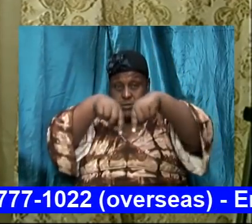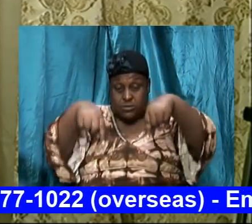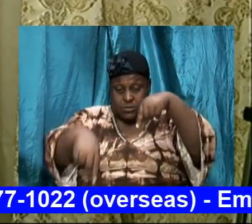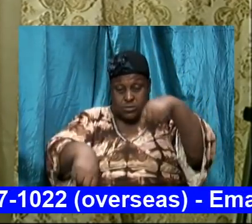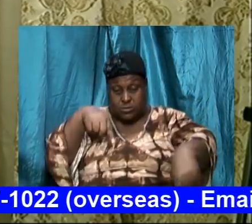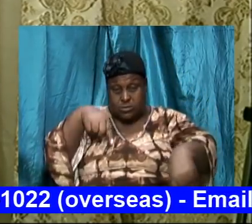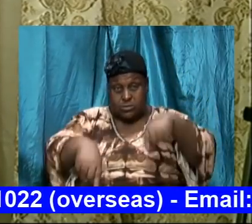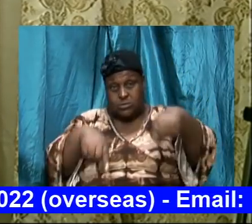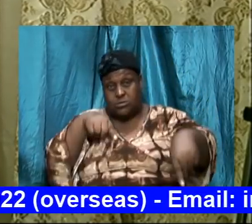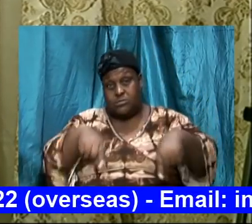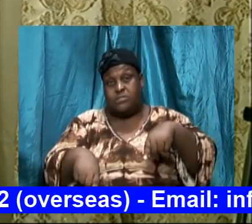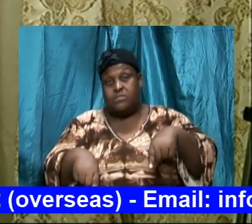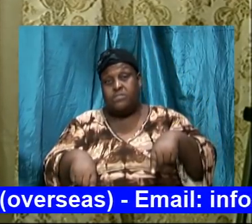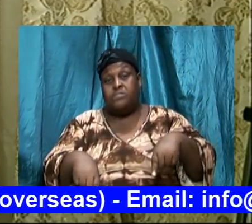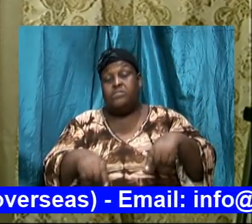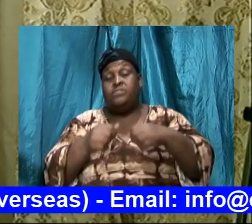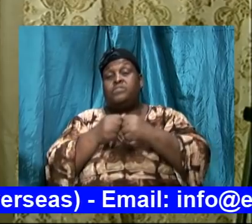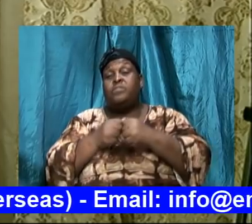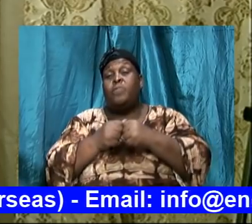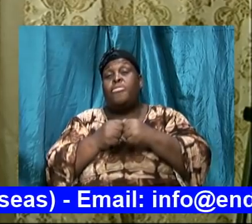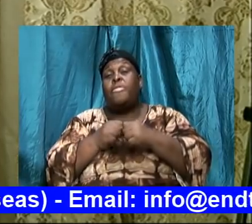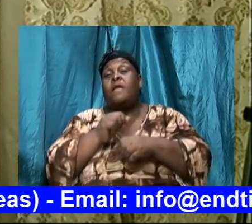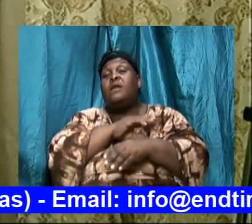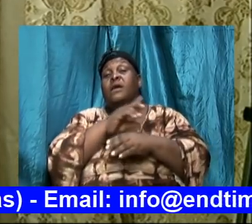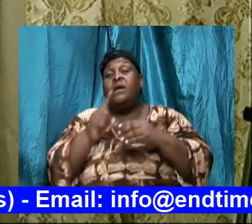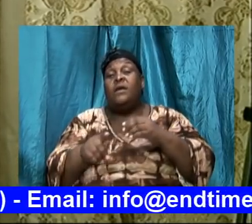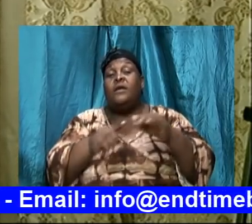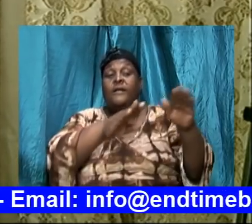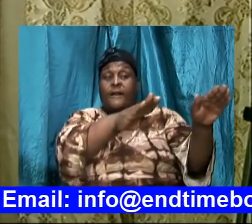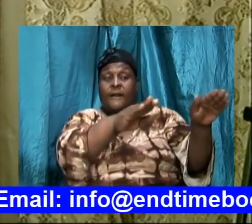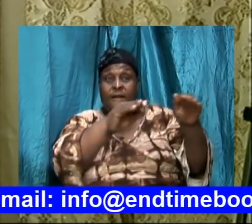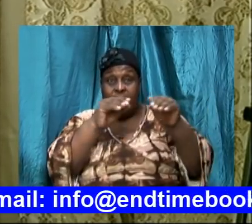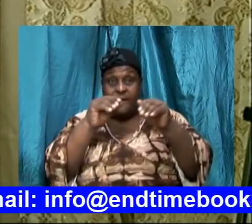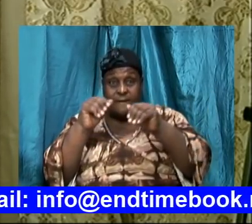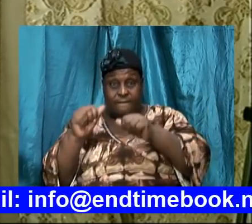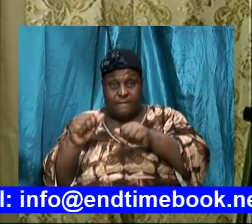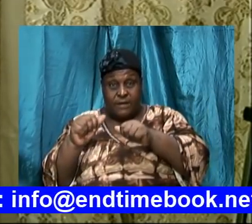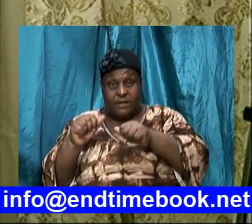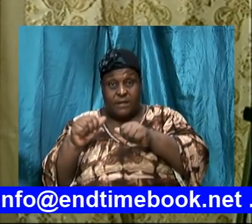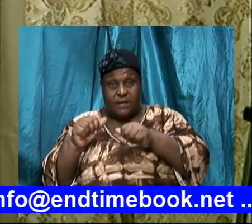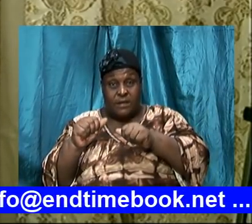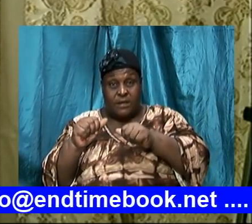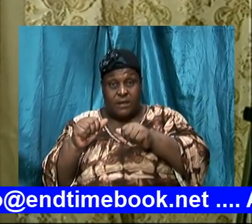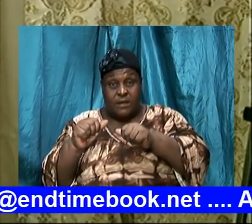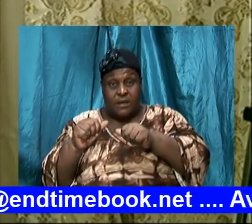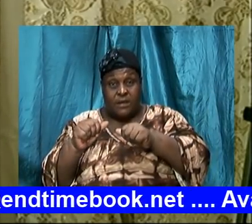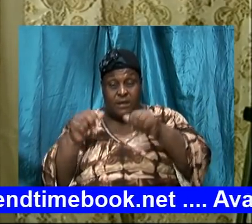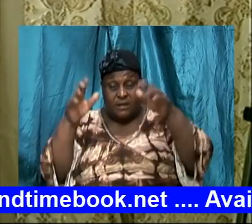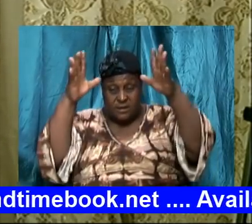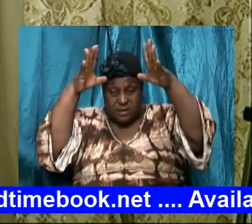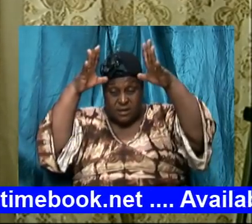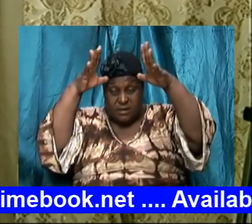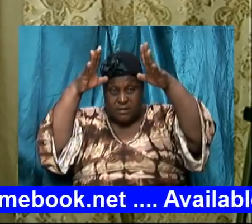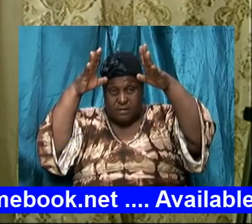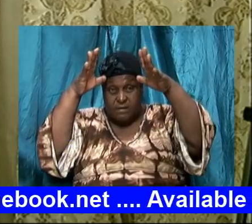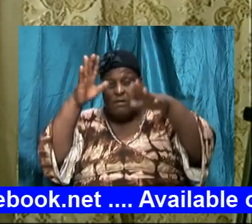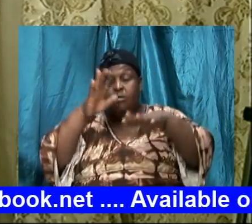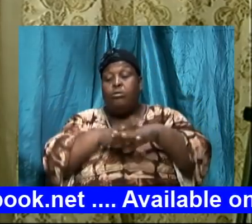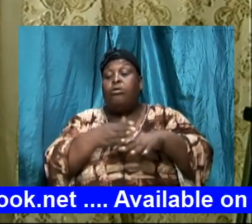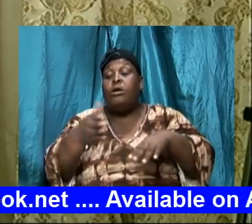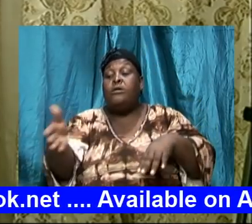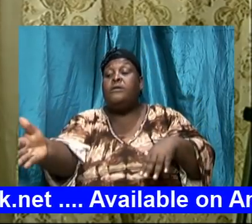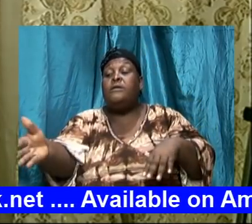clear on that. But he ended up leaving the deer there.